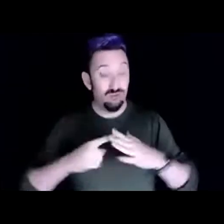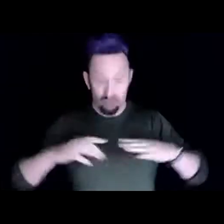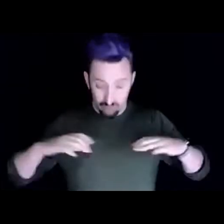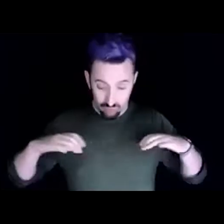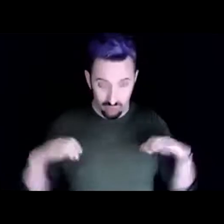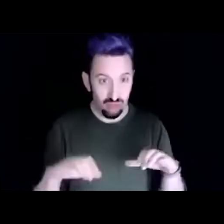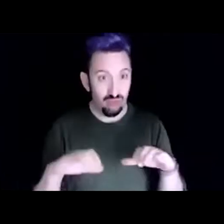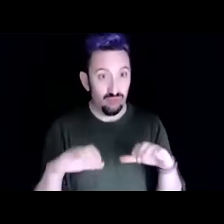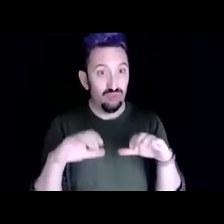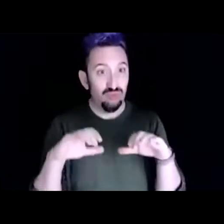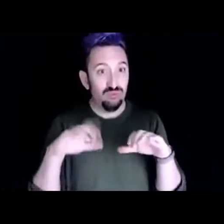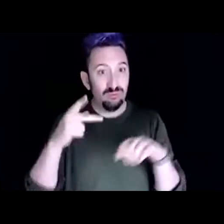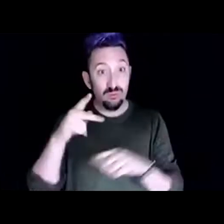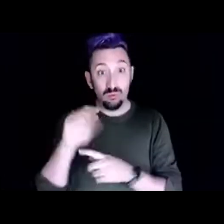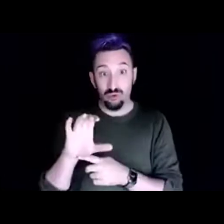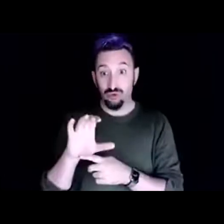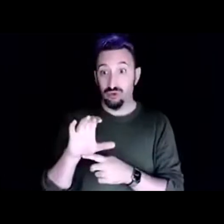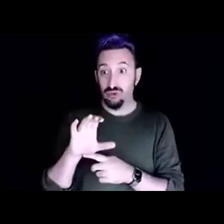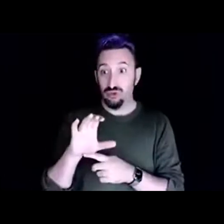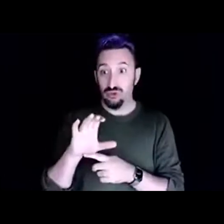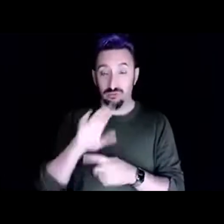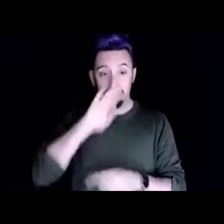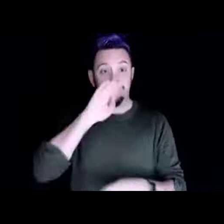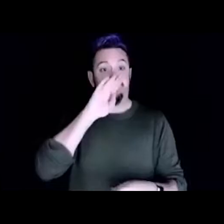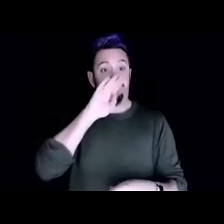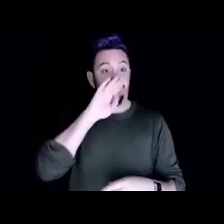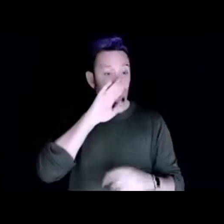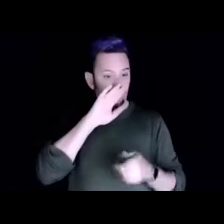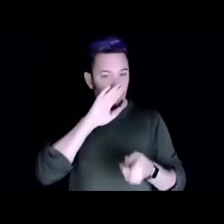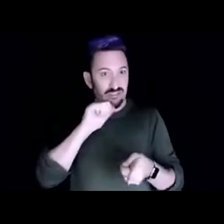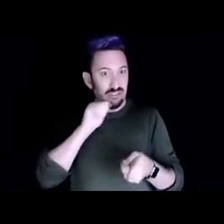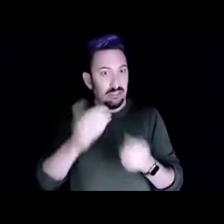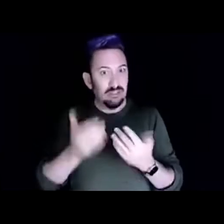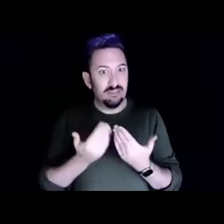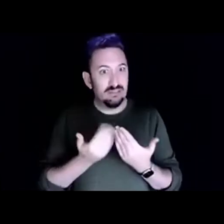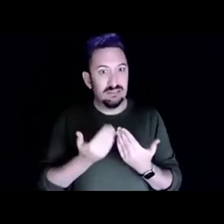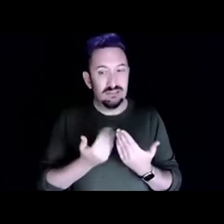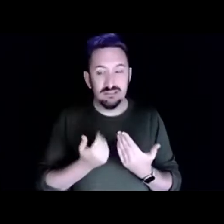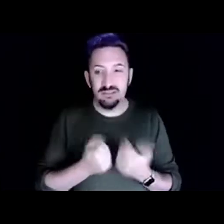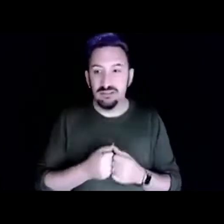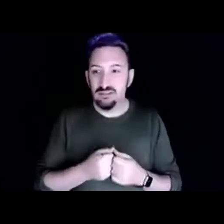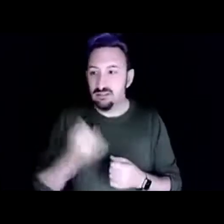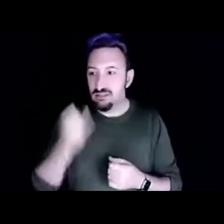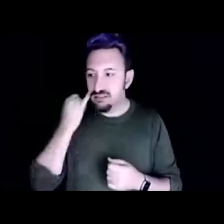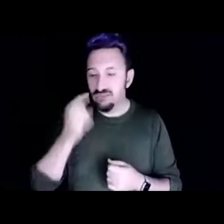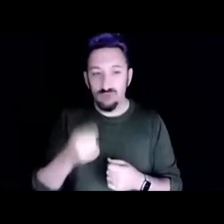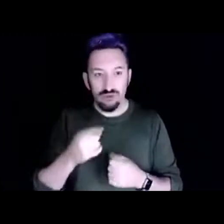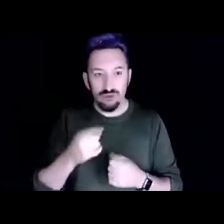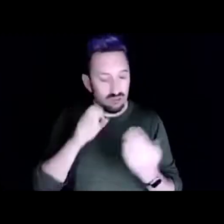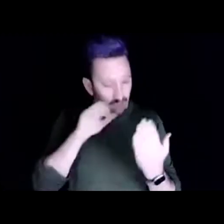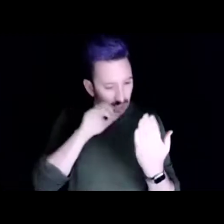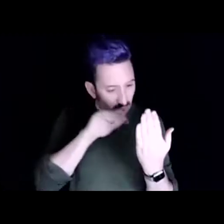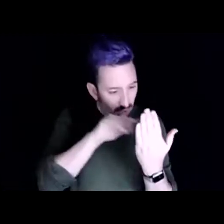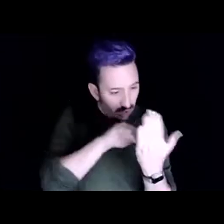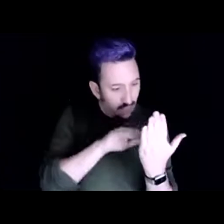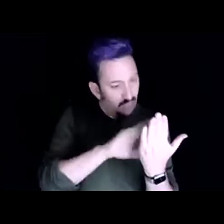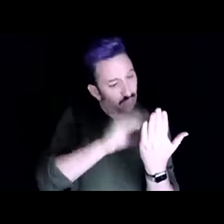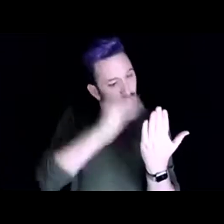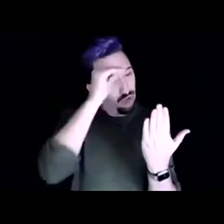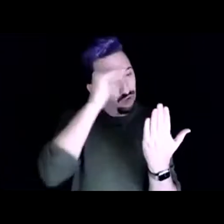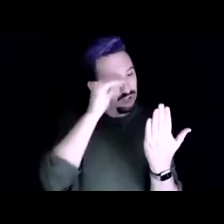hmm, this is not as easy as it sounds when you're just sitting there learning the principles. Um, but